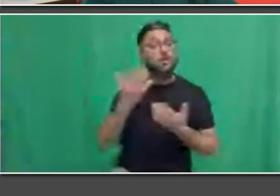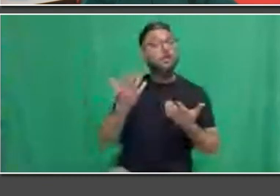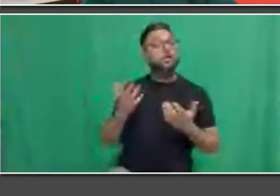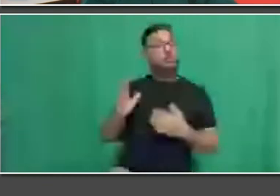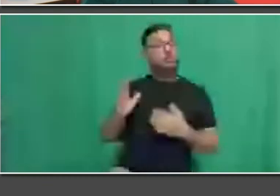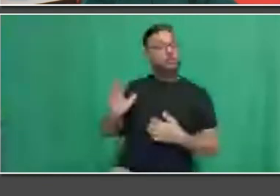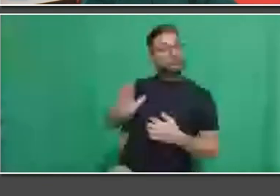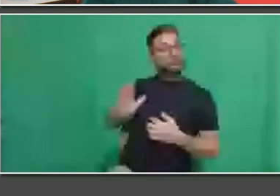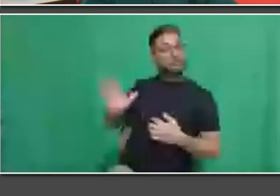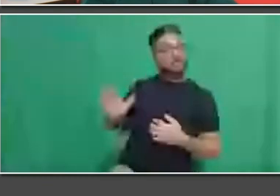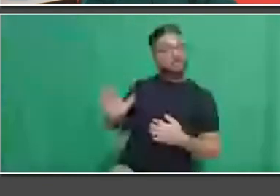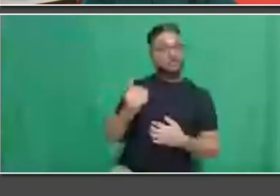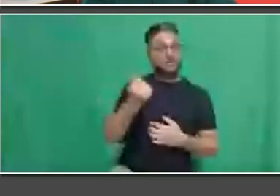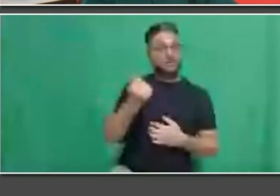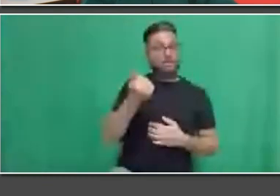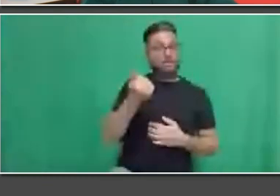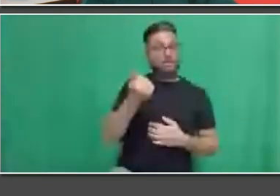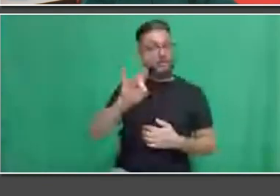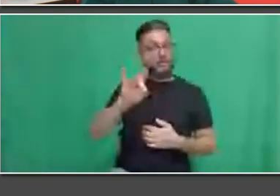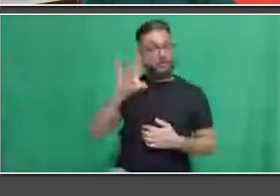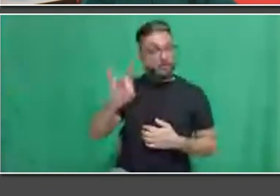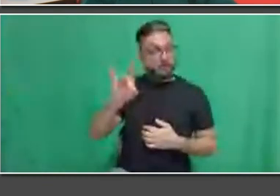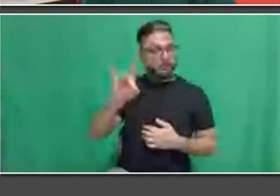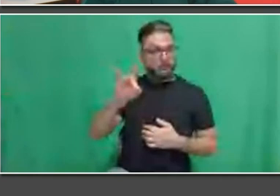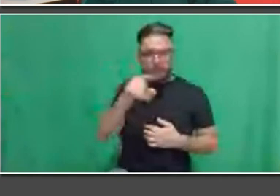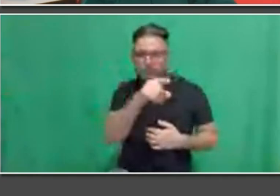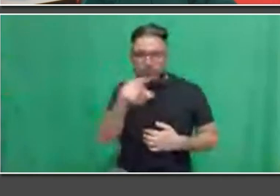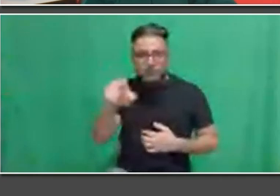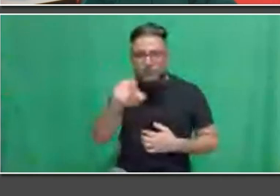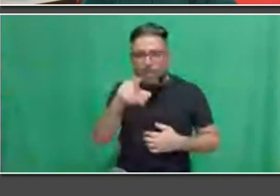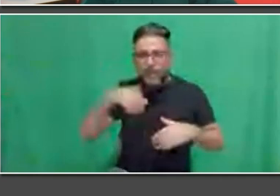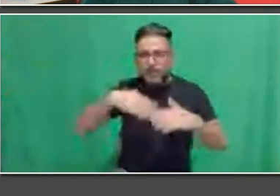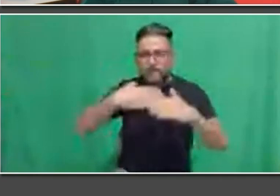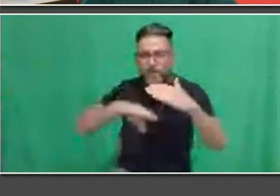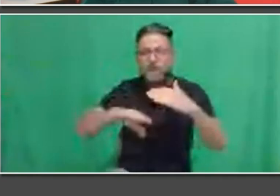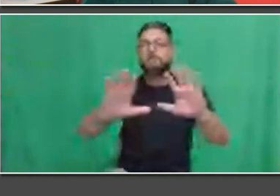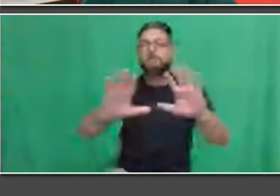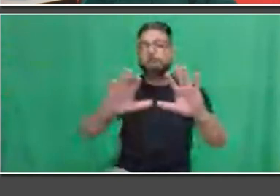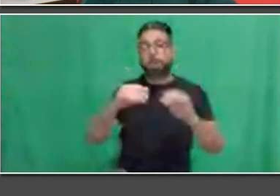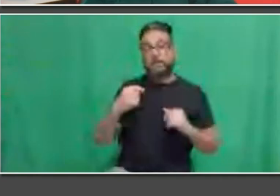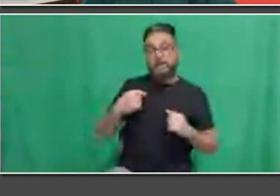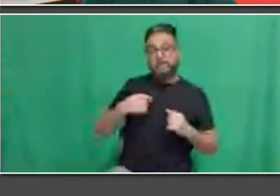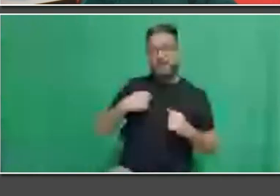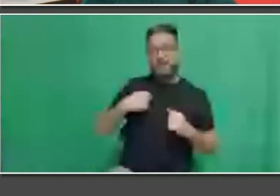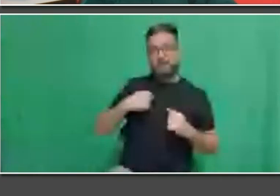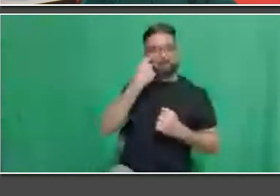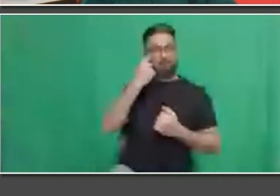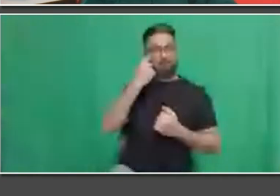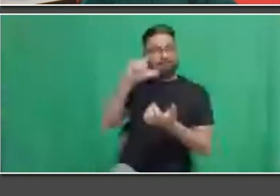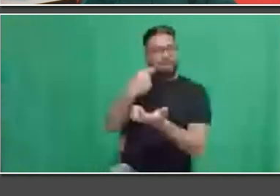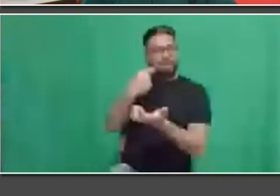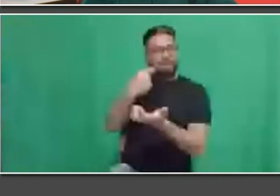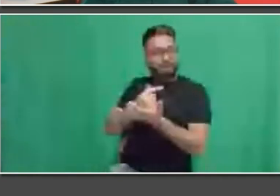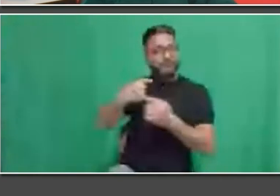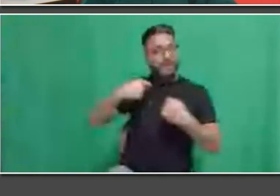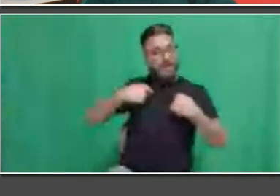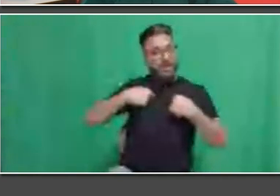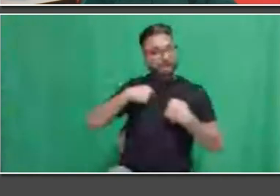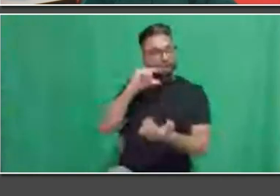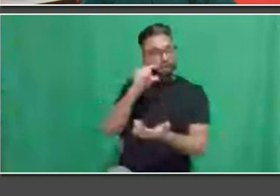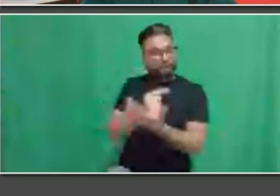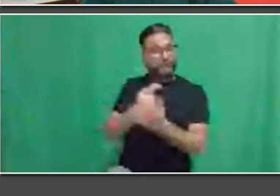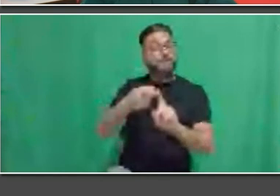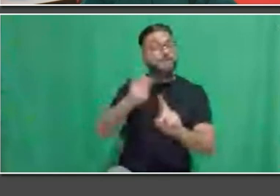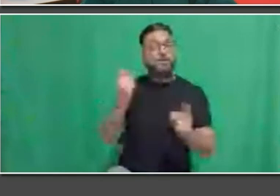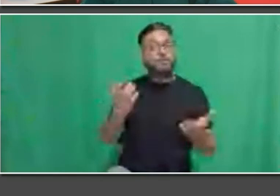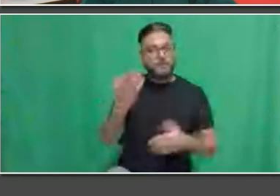I was on the verge of graduating from McMaster University with a Bachelor in Engineering and Management degree, wondering what options I had available to me.